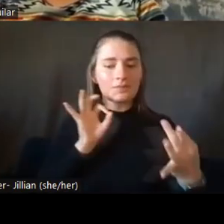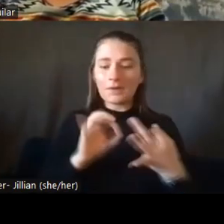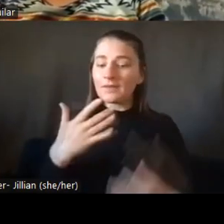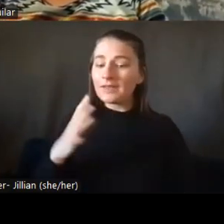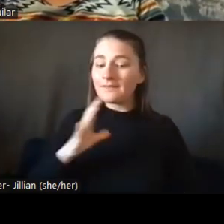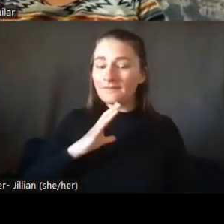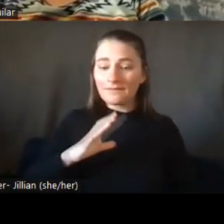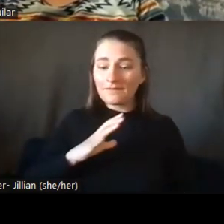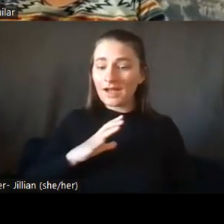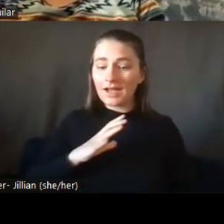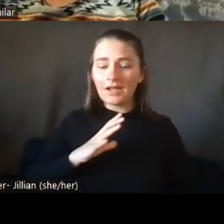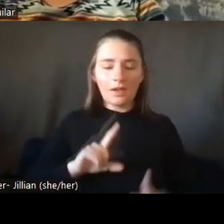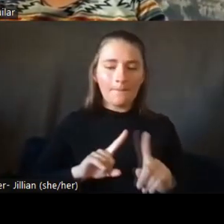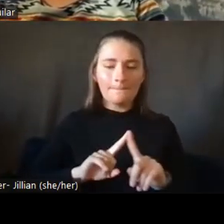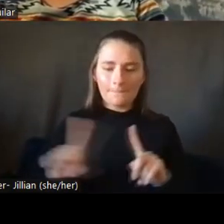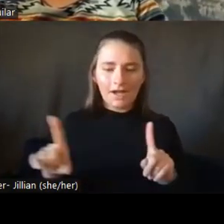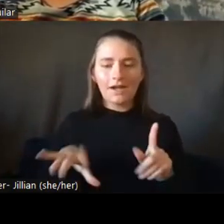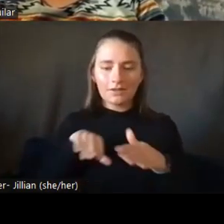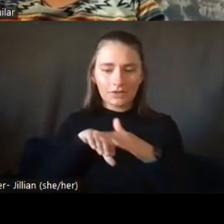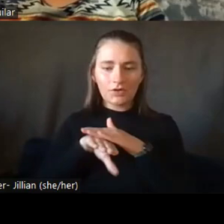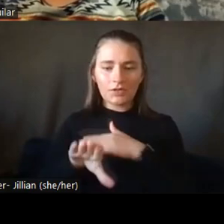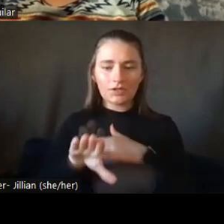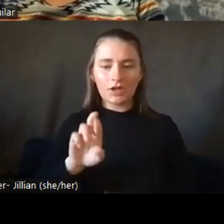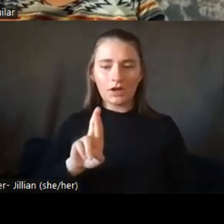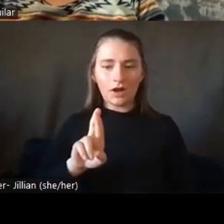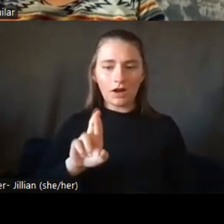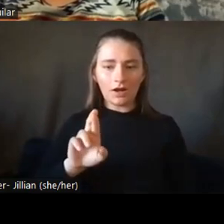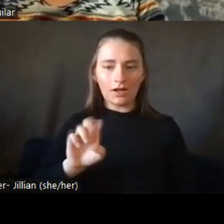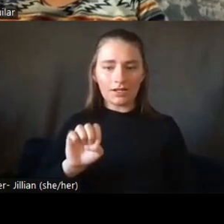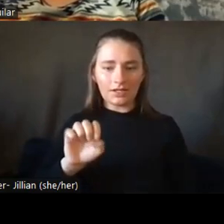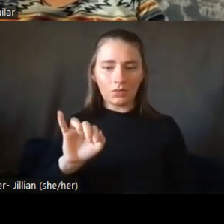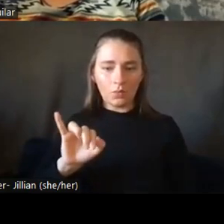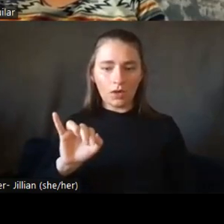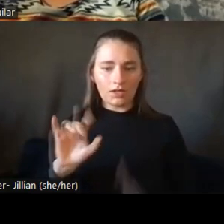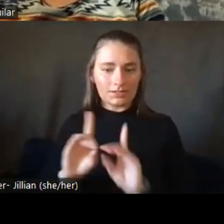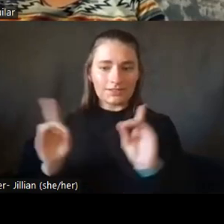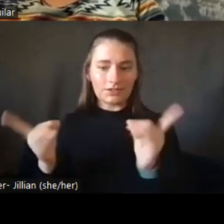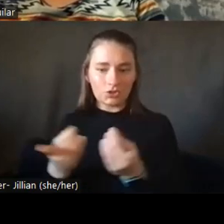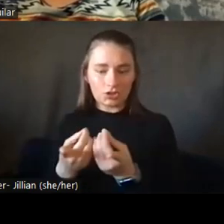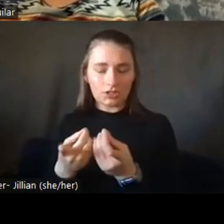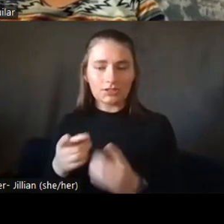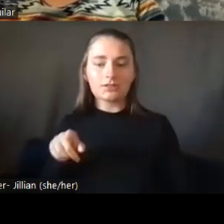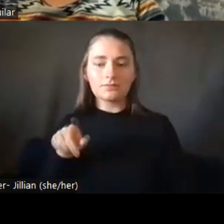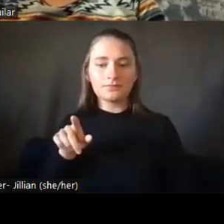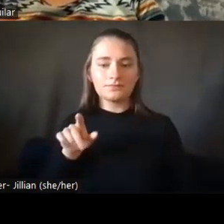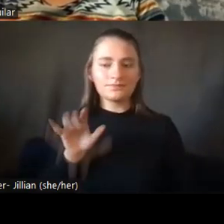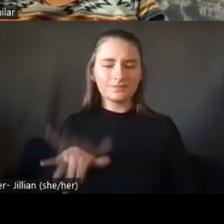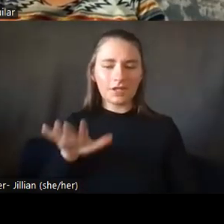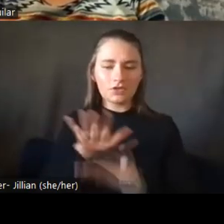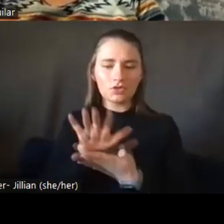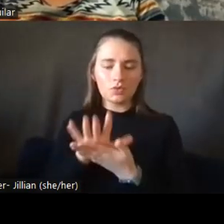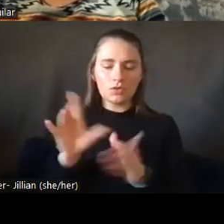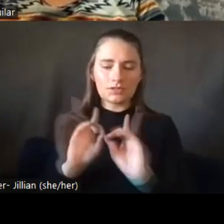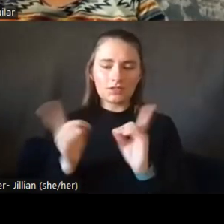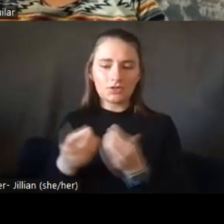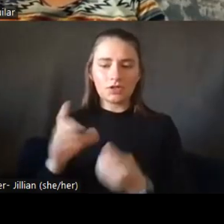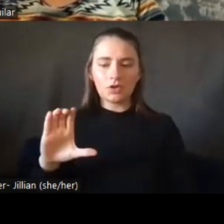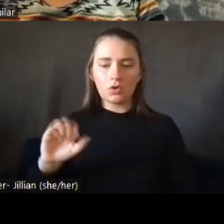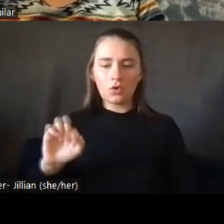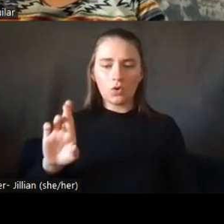and had start. But then going into RE1 district, which is the school district in Cortez,